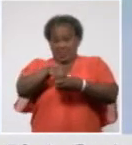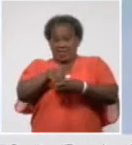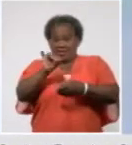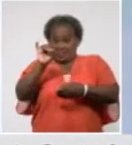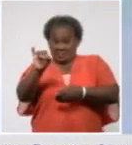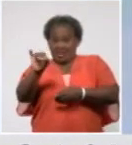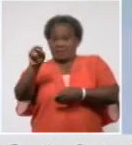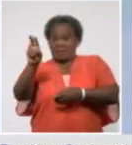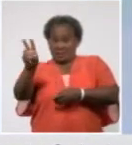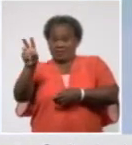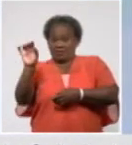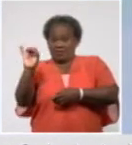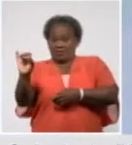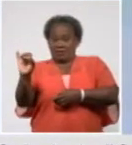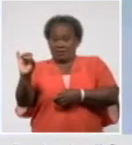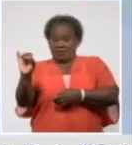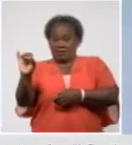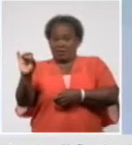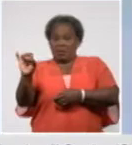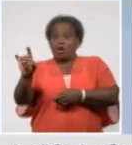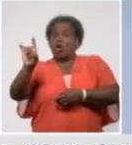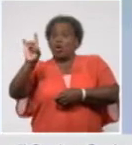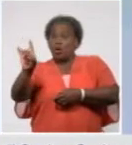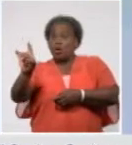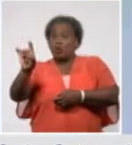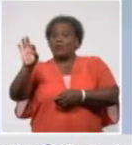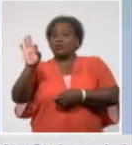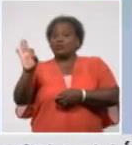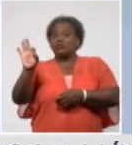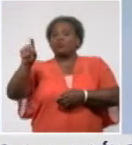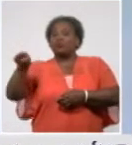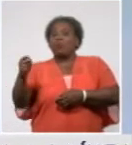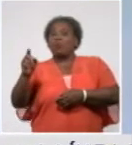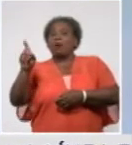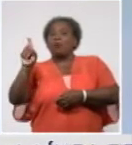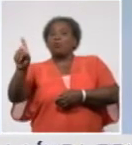% are active hospitalised cases.